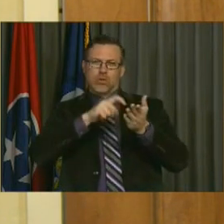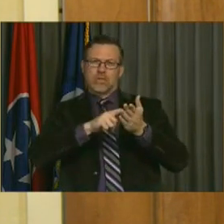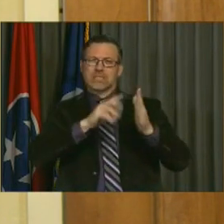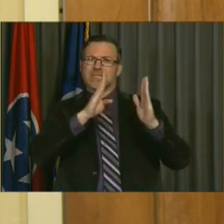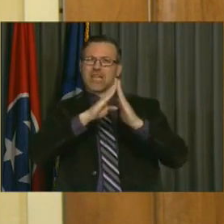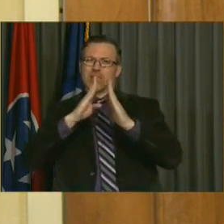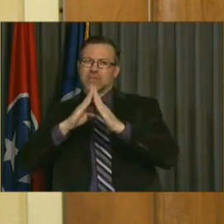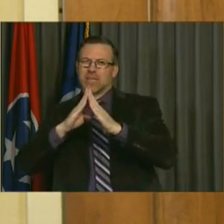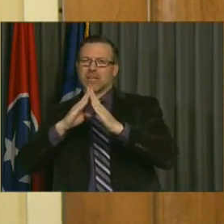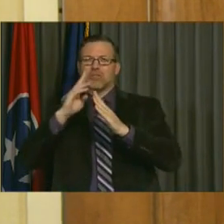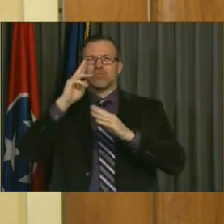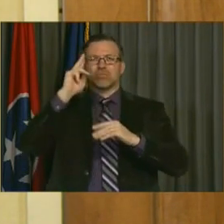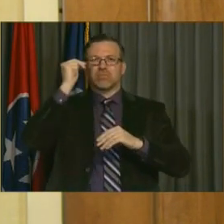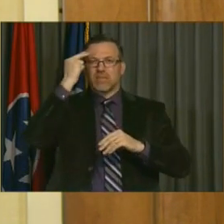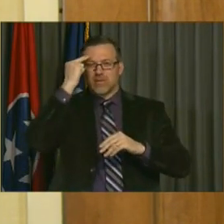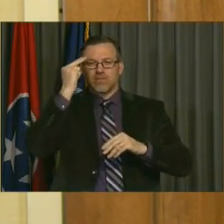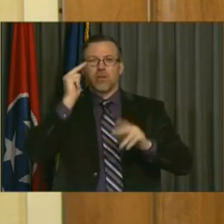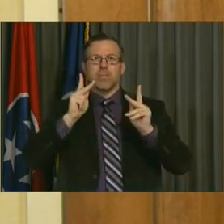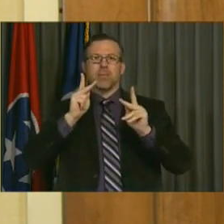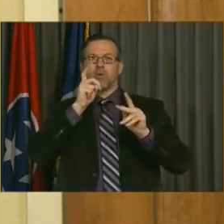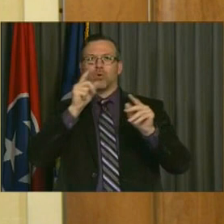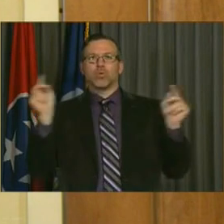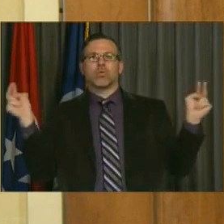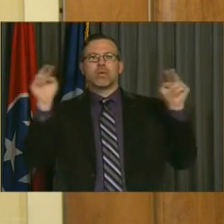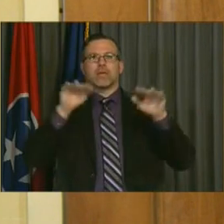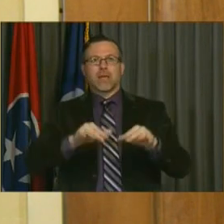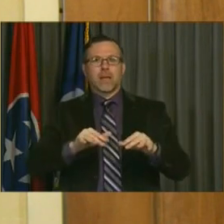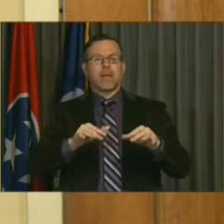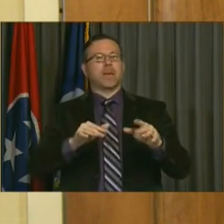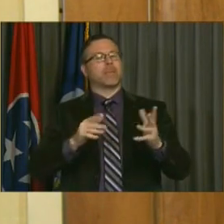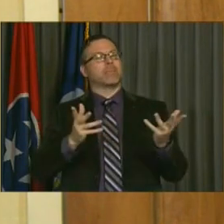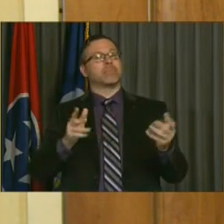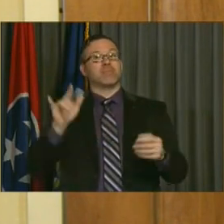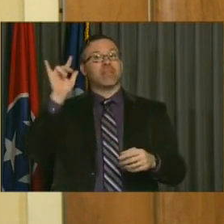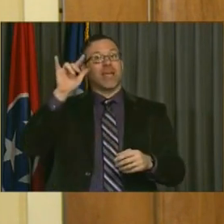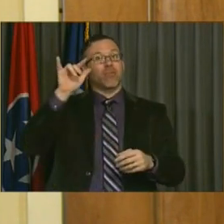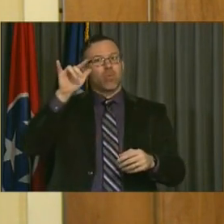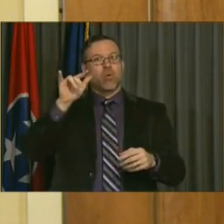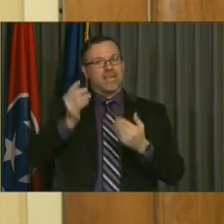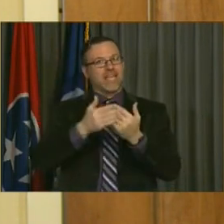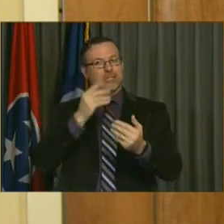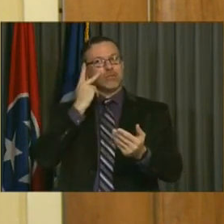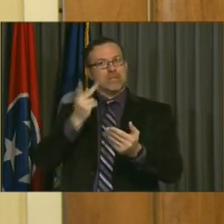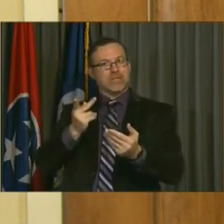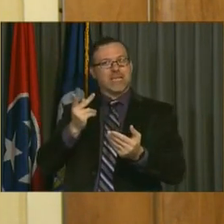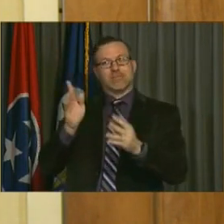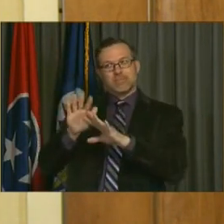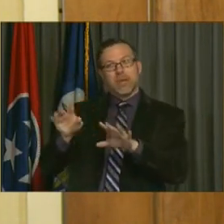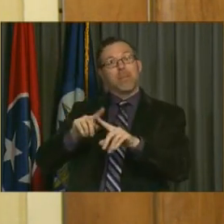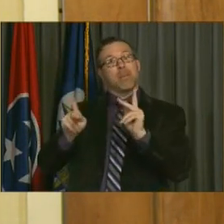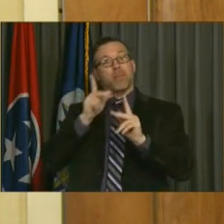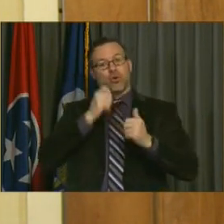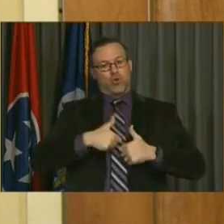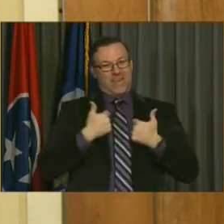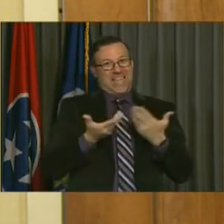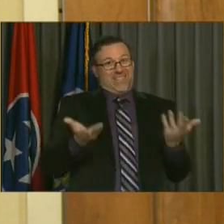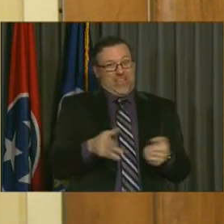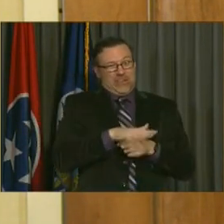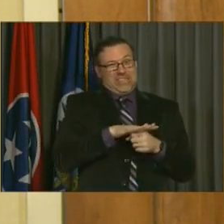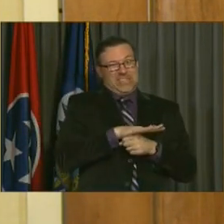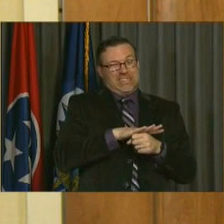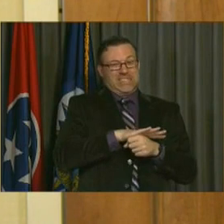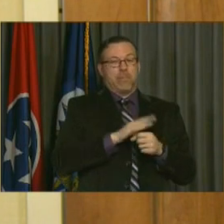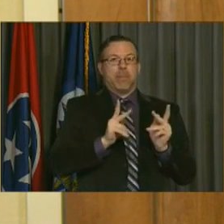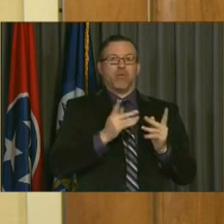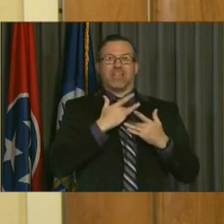tourists and all that are kind of easy to spot at our airport coming and going are one thing. But what about all of us who live locally, those who would normally come